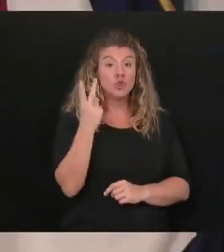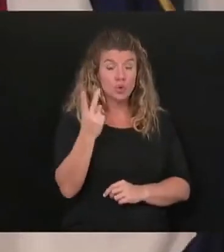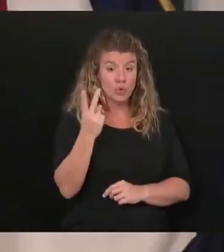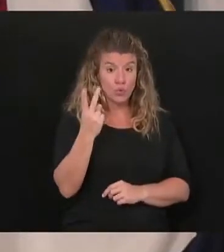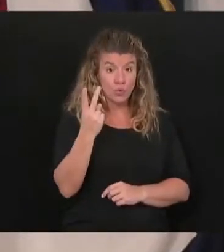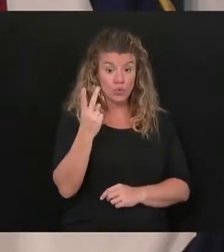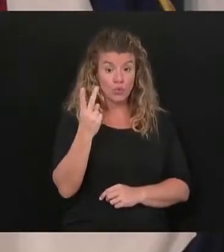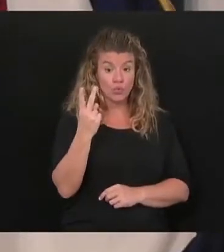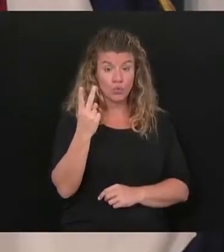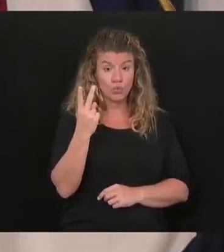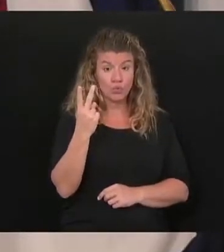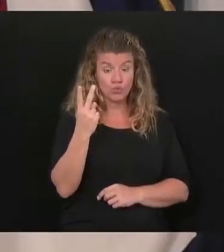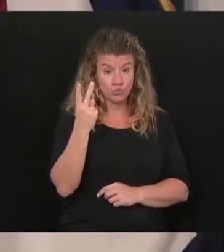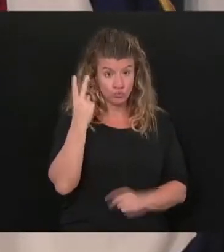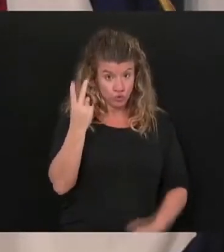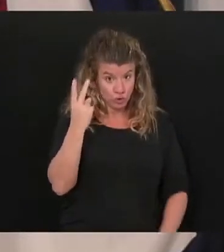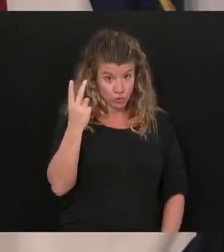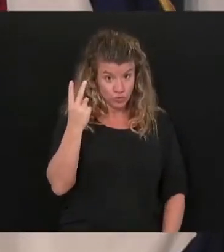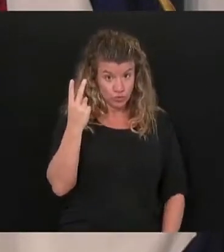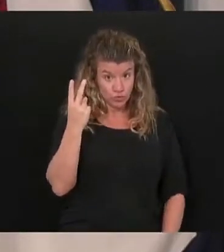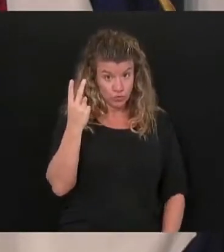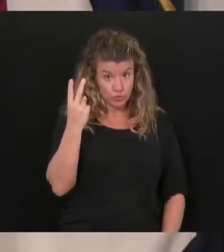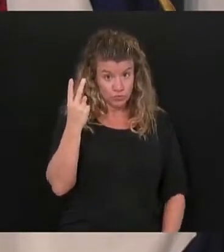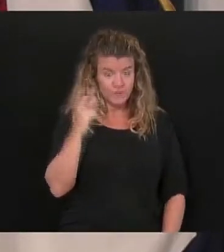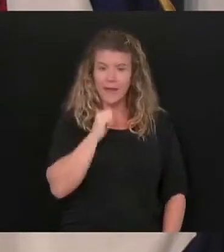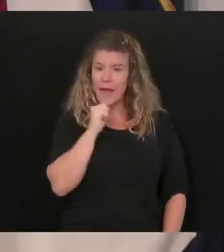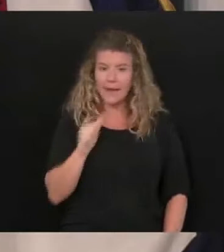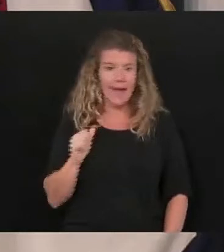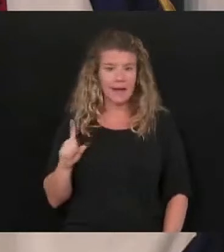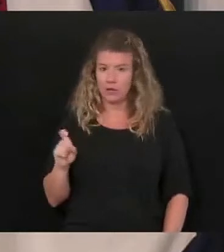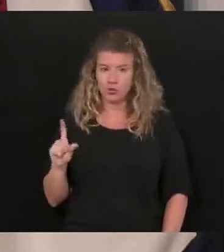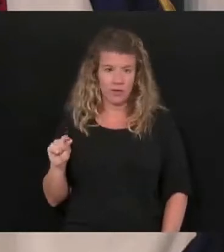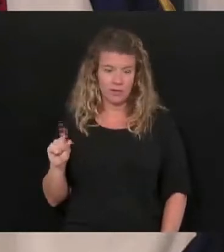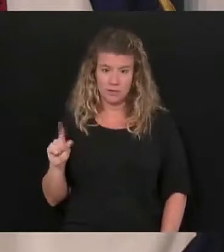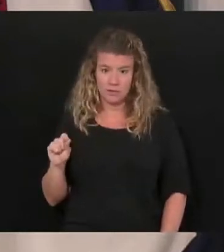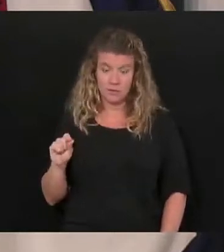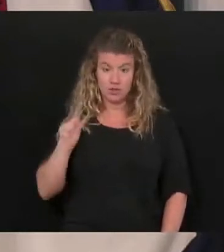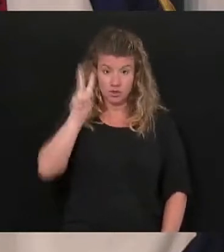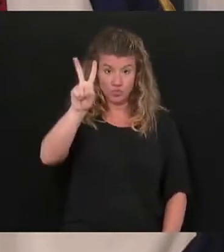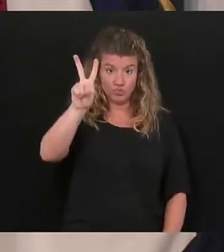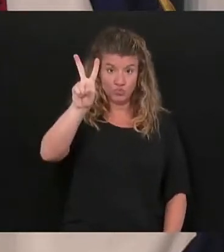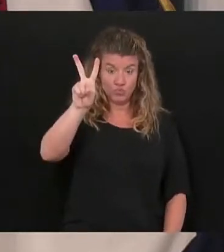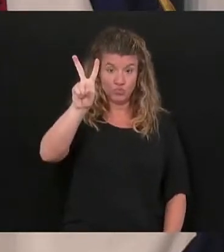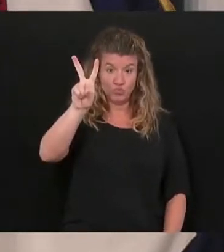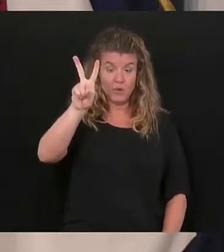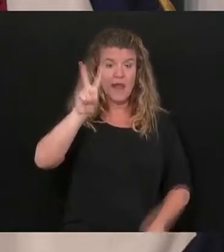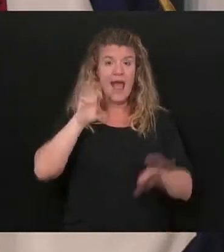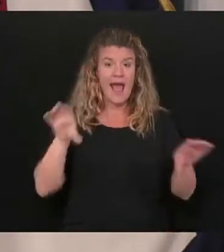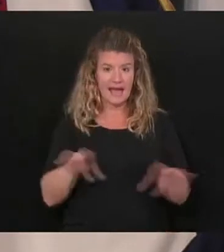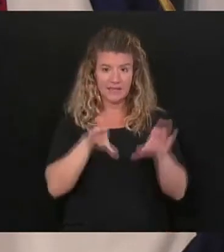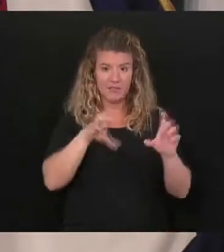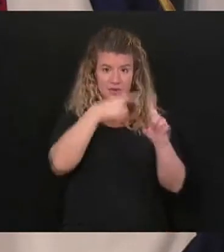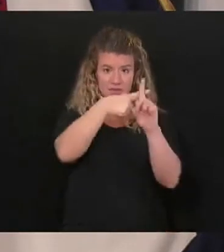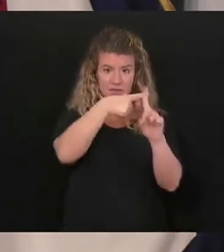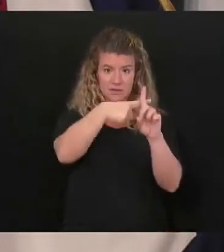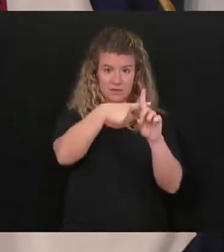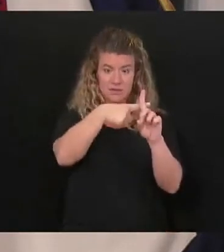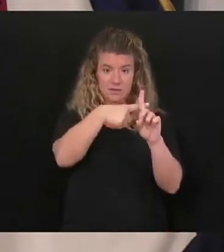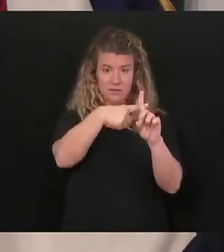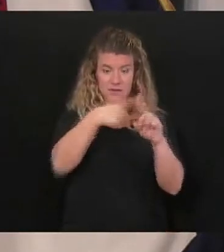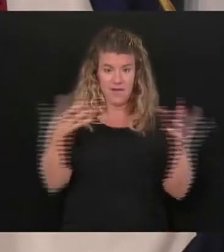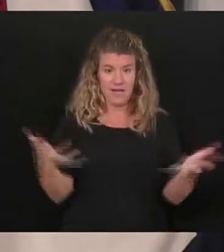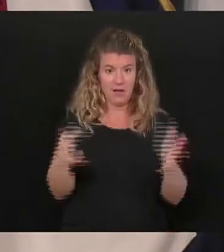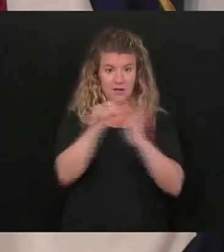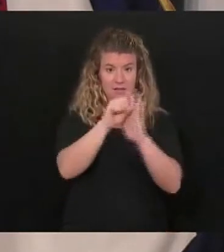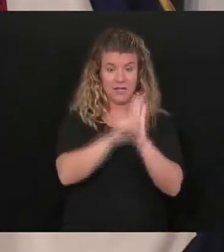two, not 120, two active cases in the state of